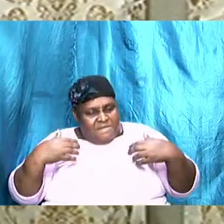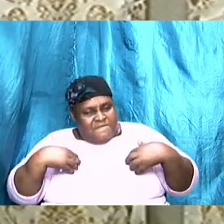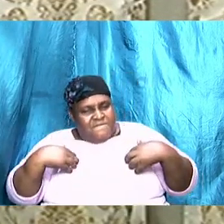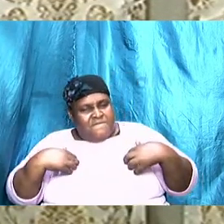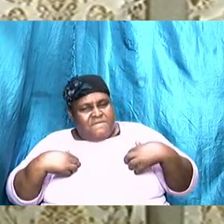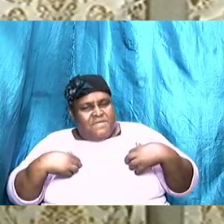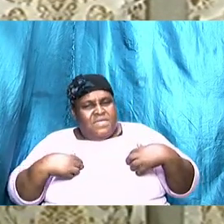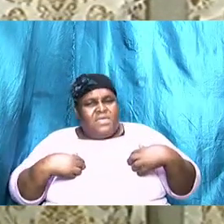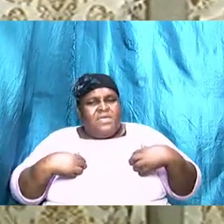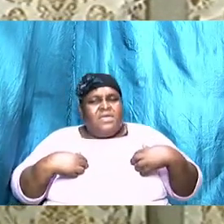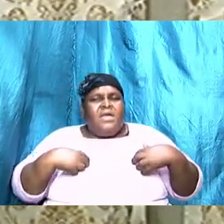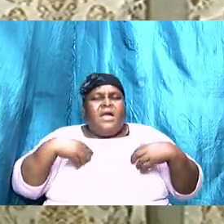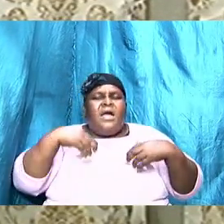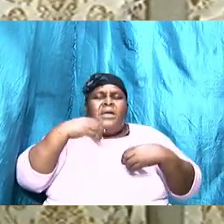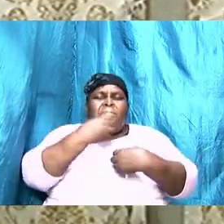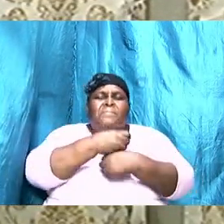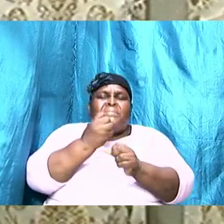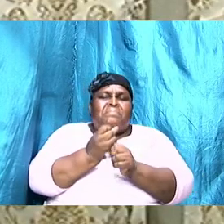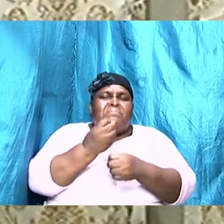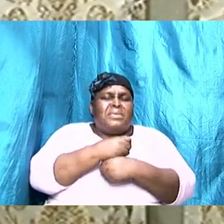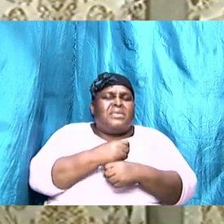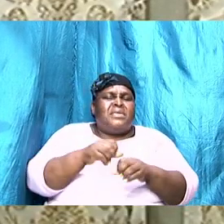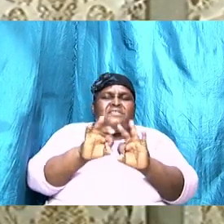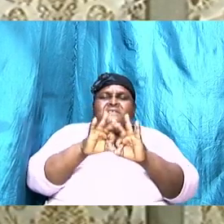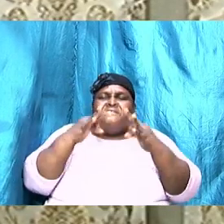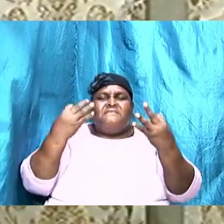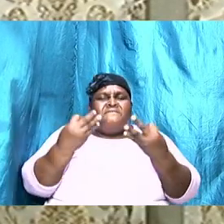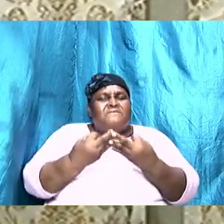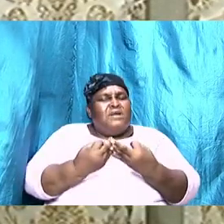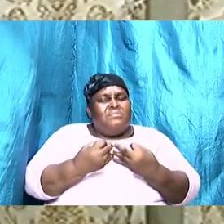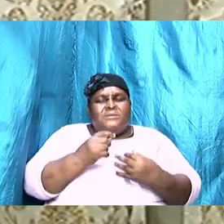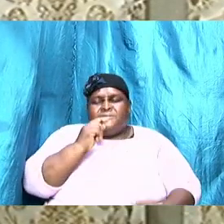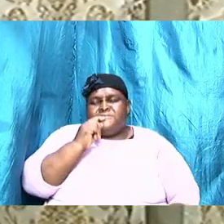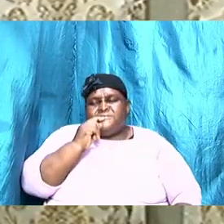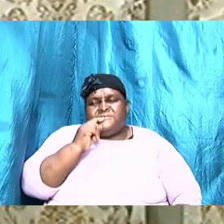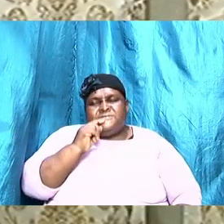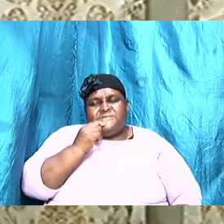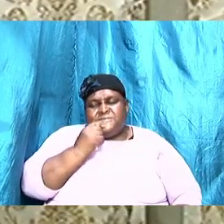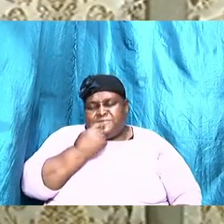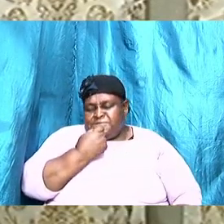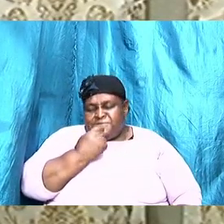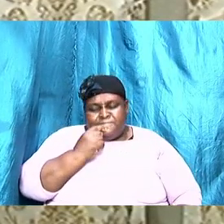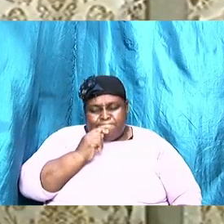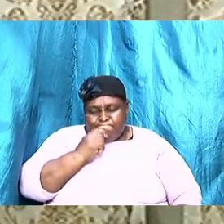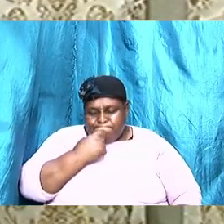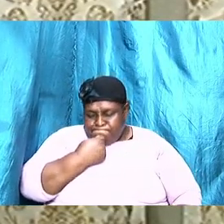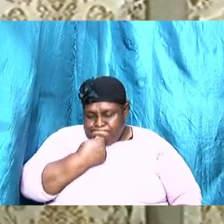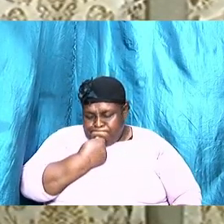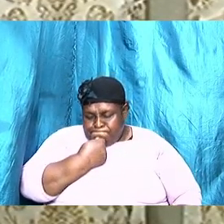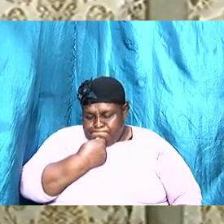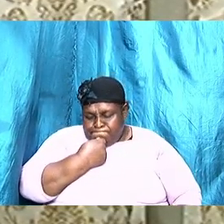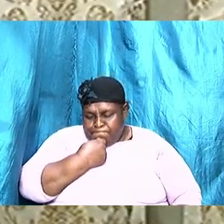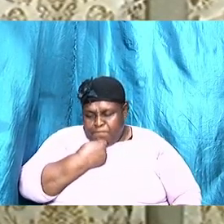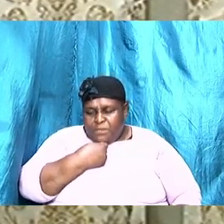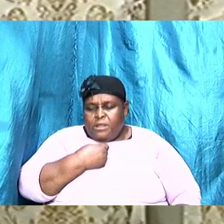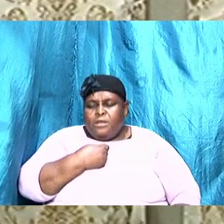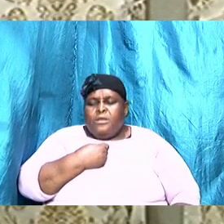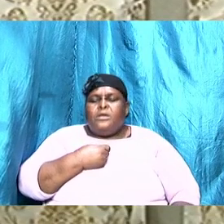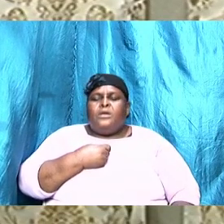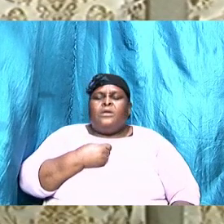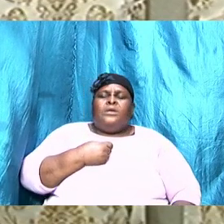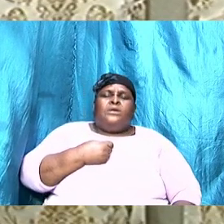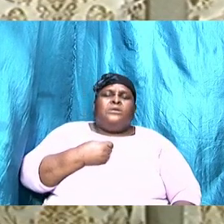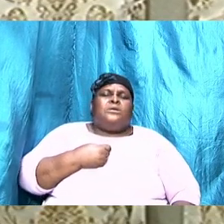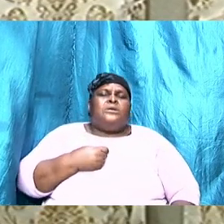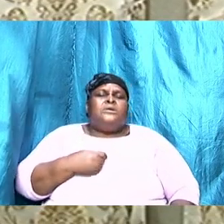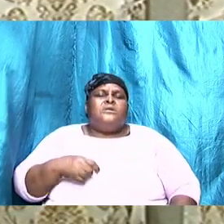and cause the family to suffer our basic responsibility as men is to